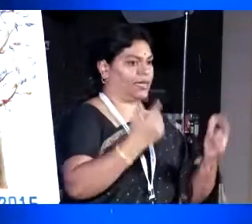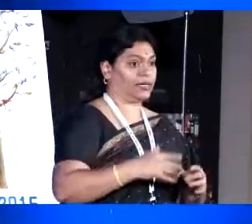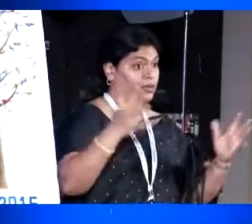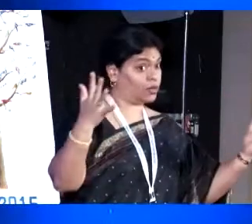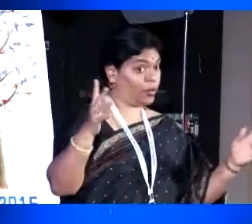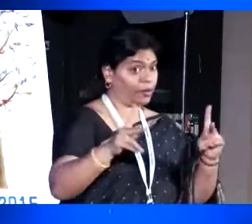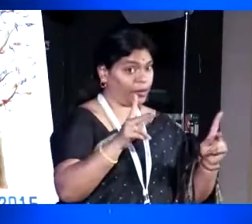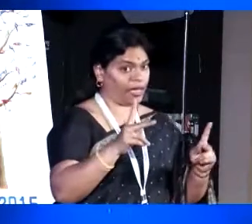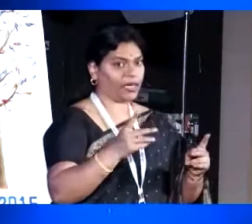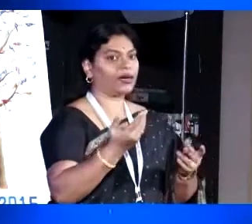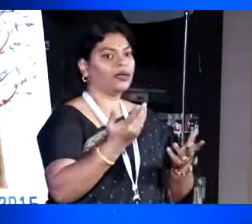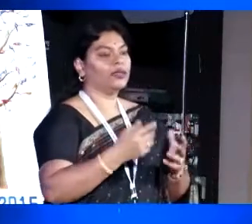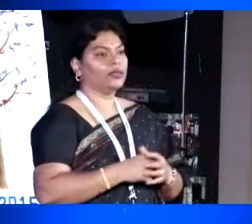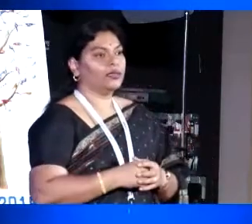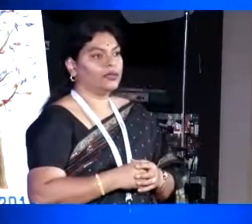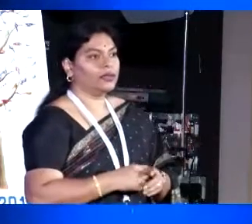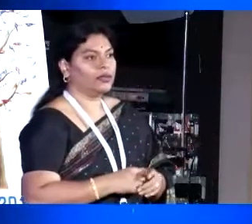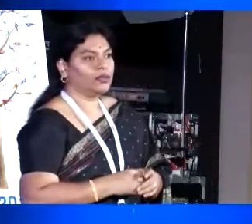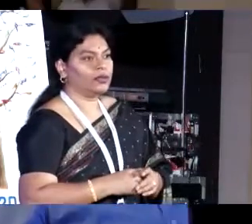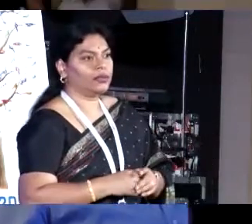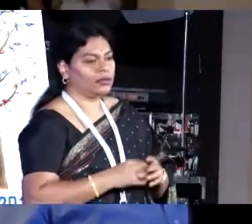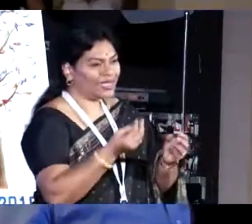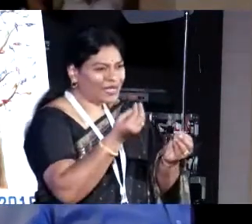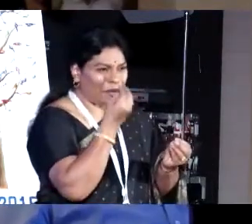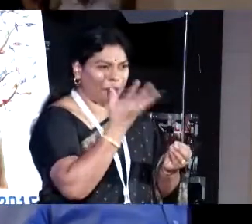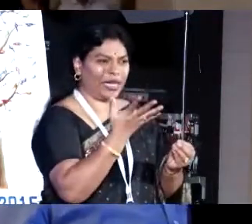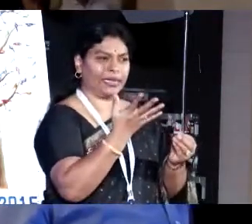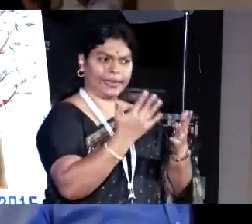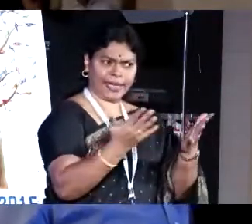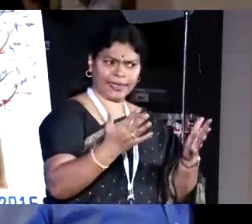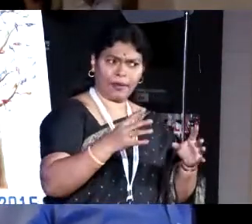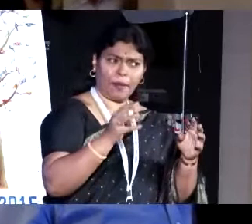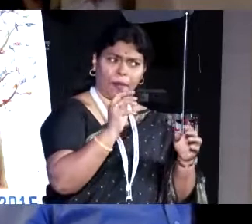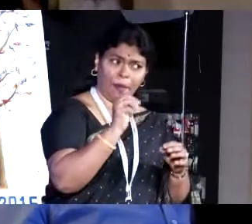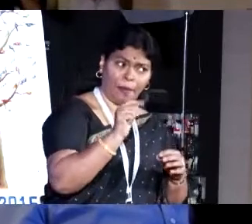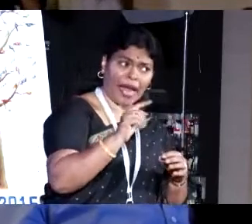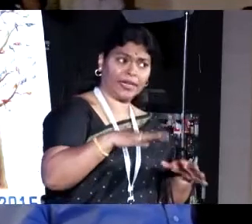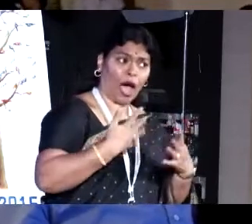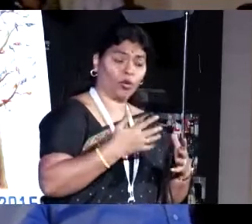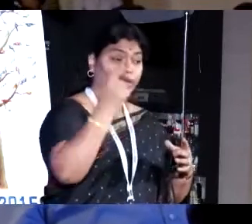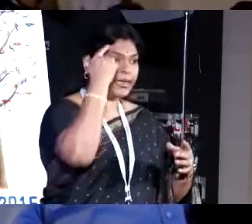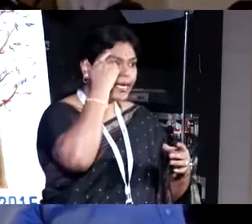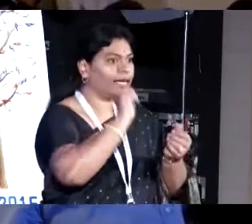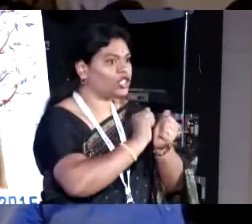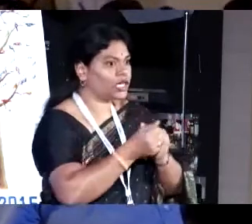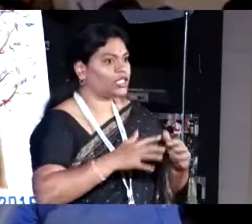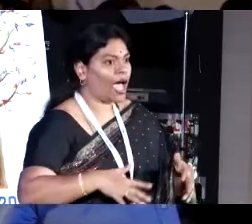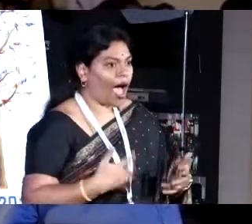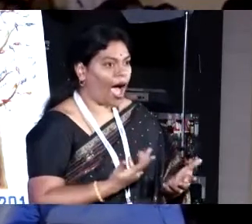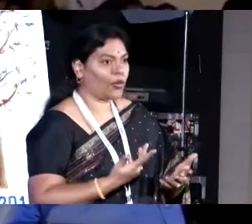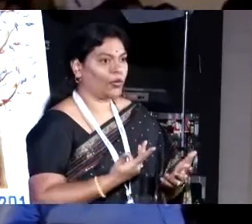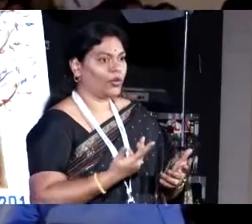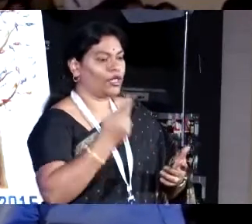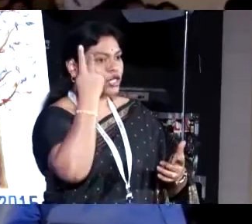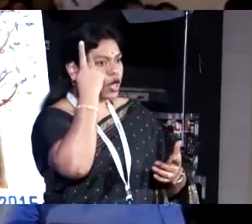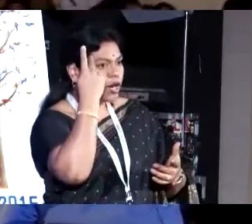This is just a story that how small things matter, how the perception changes and how the non-issues